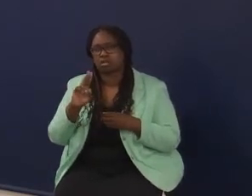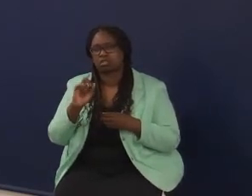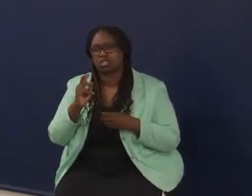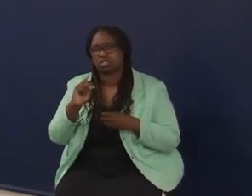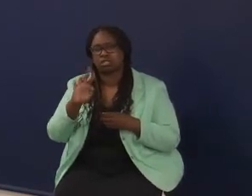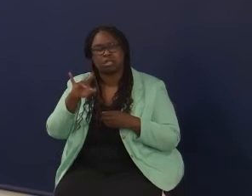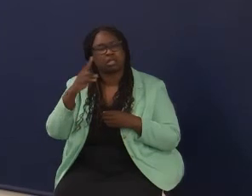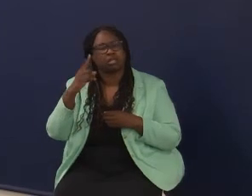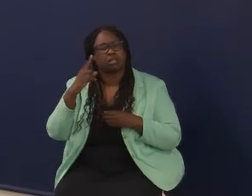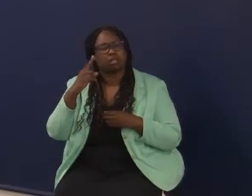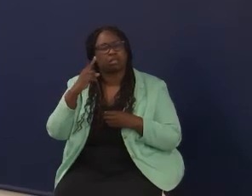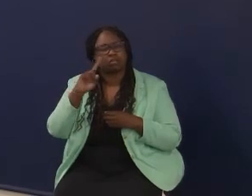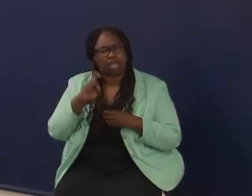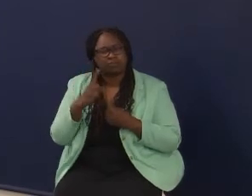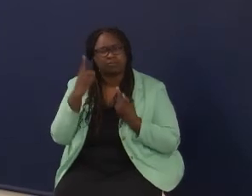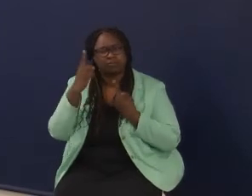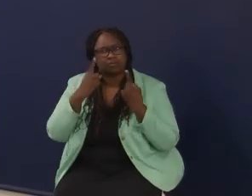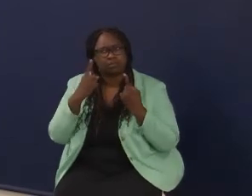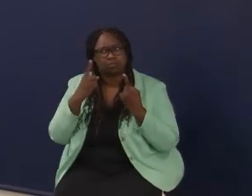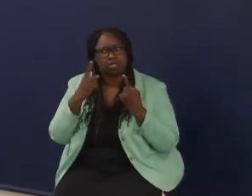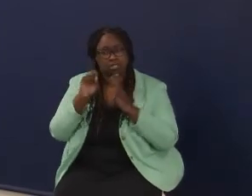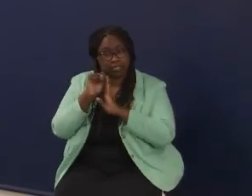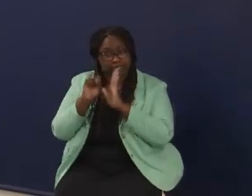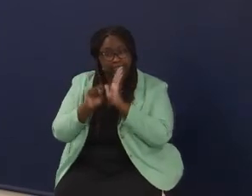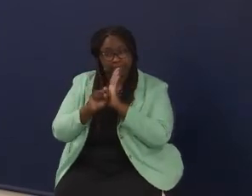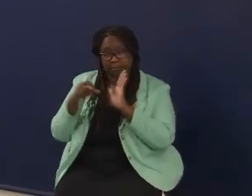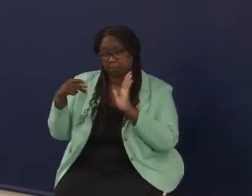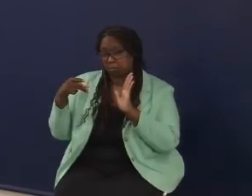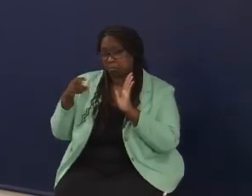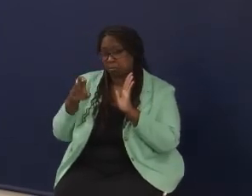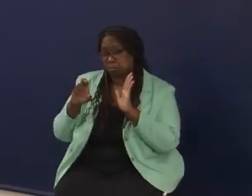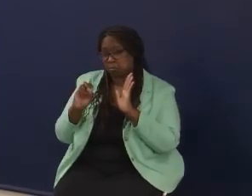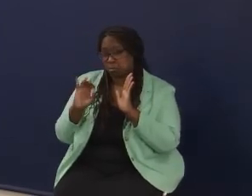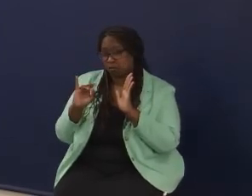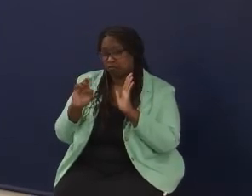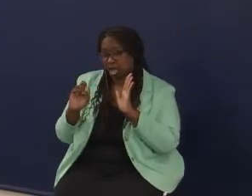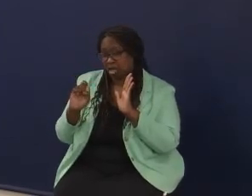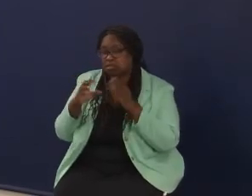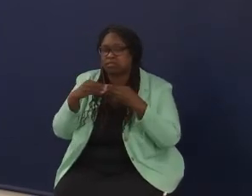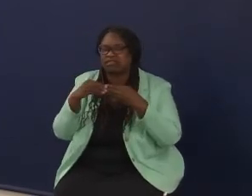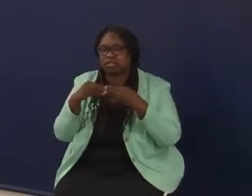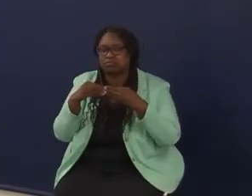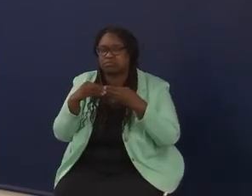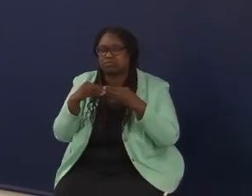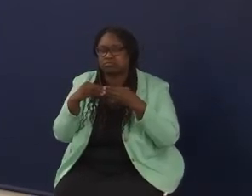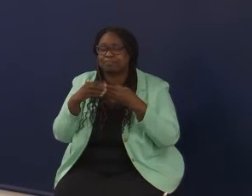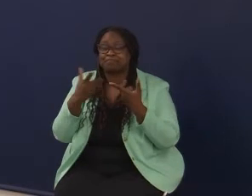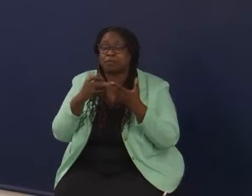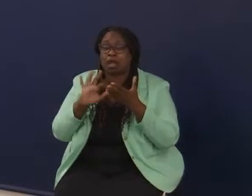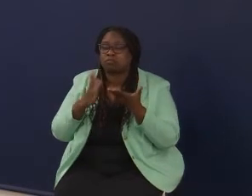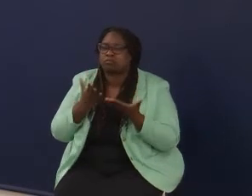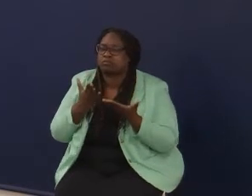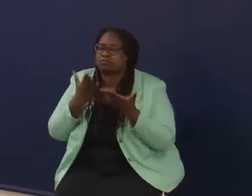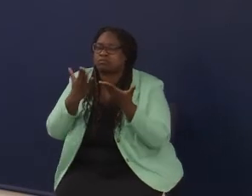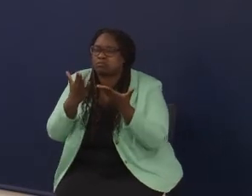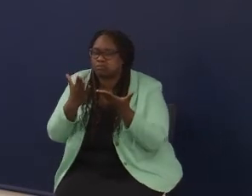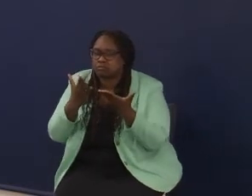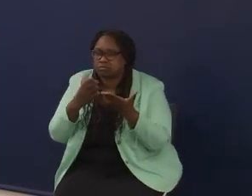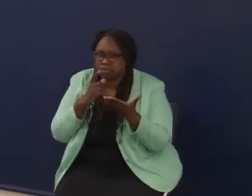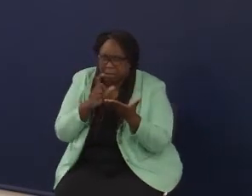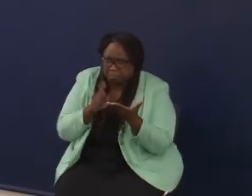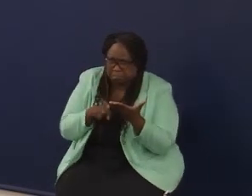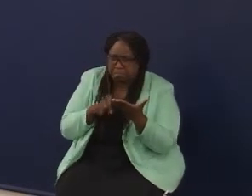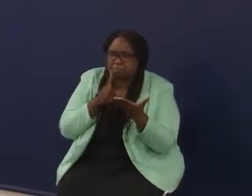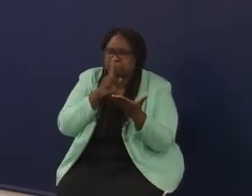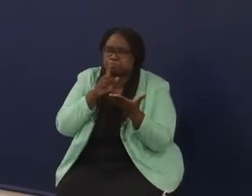in a state profile. Well, one way to think about it. I'm not saying this is what you should do. I'm just like, so, Jefferson